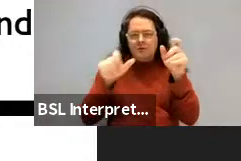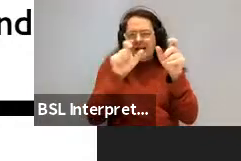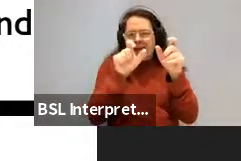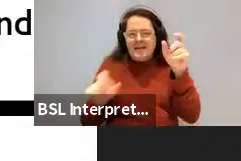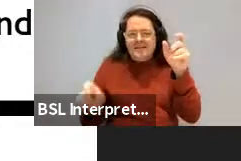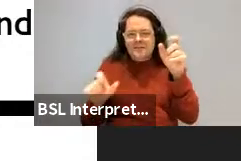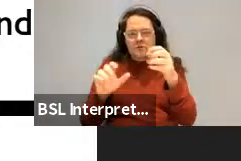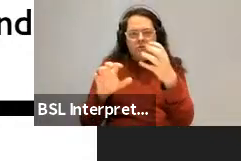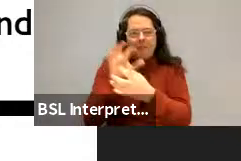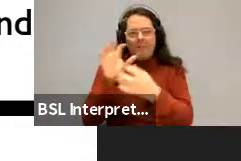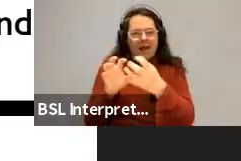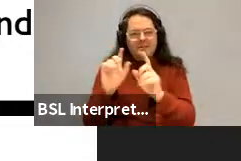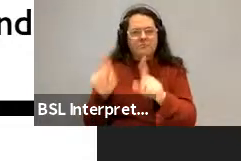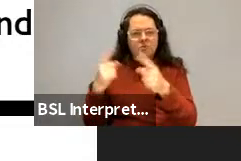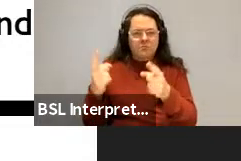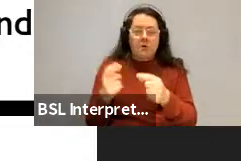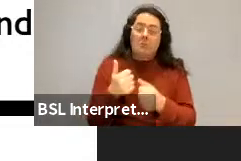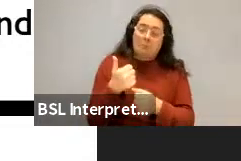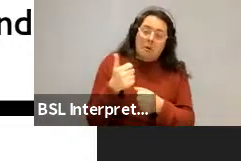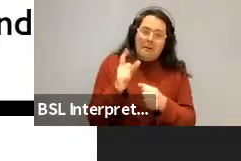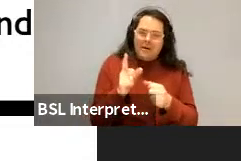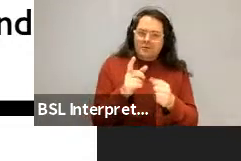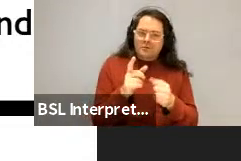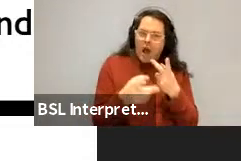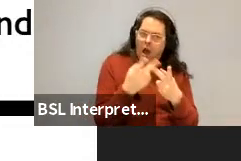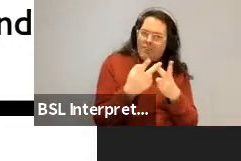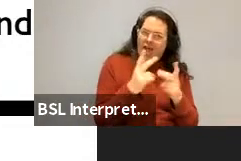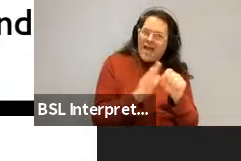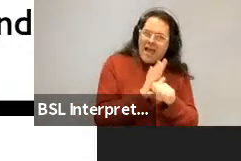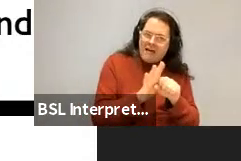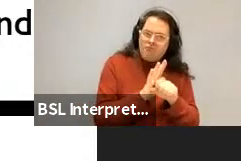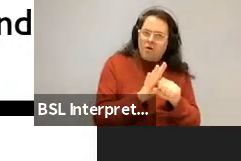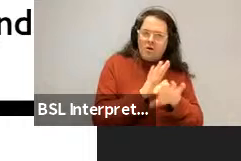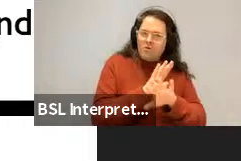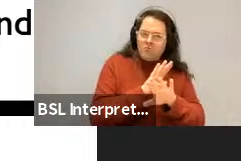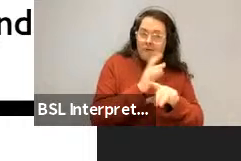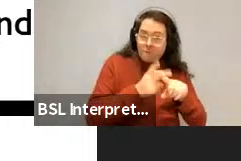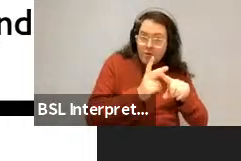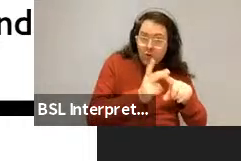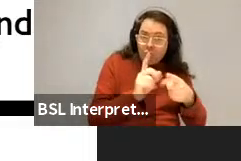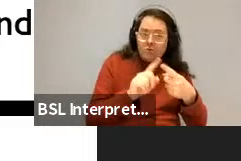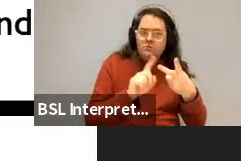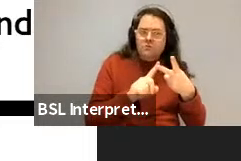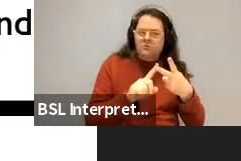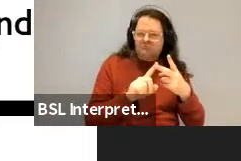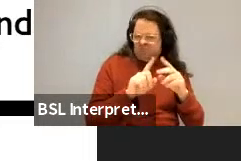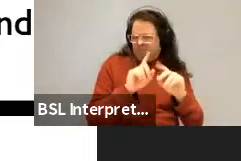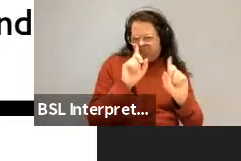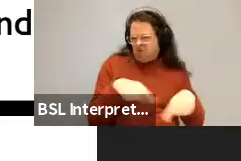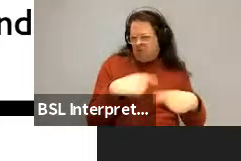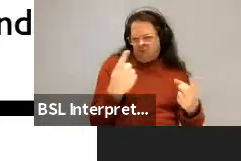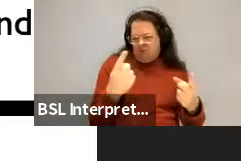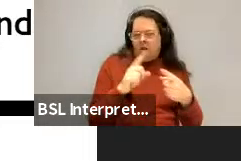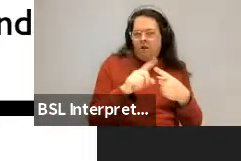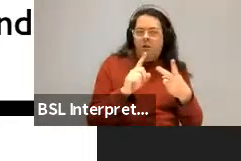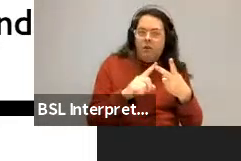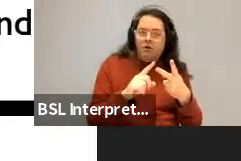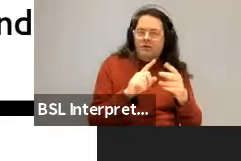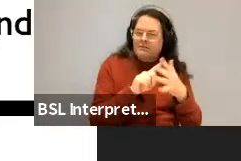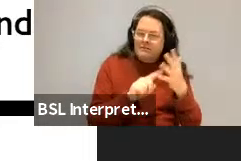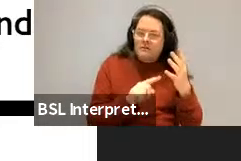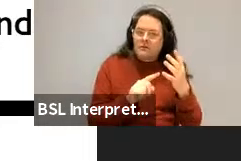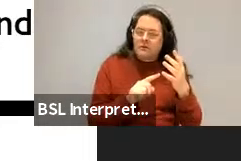investigated depth in depth there and frequency and plausibility incongruity are just as important. If we want to conclude that the badness of islands